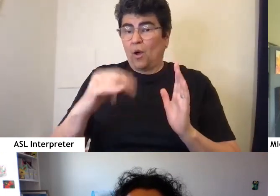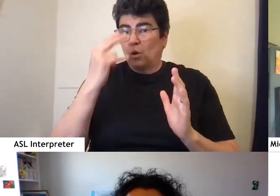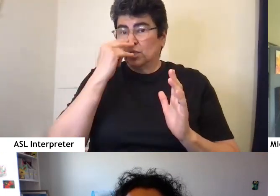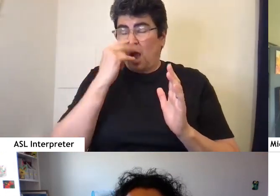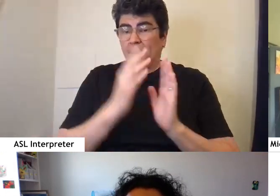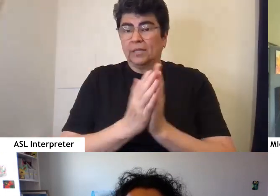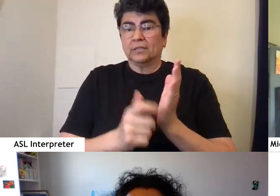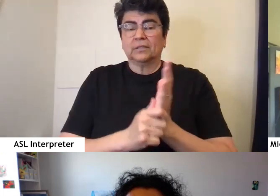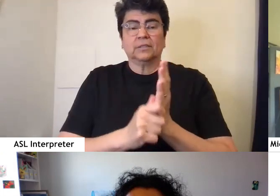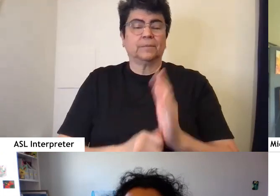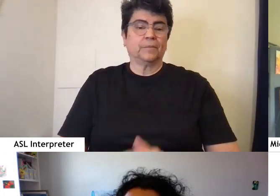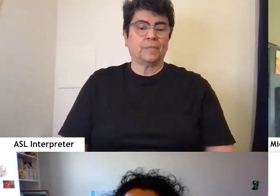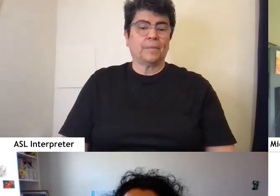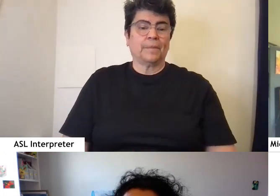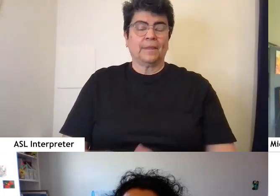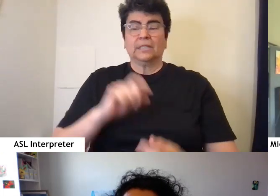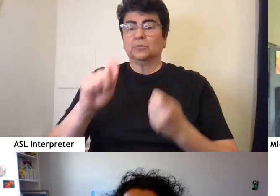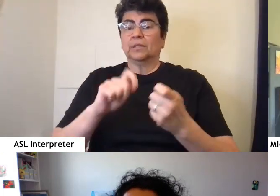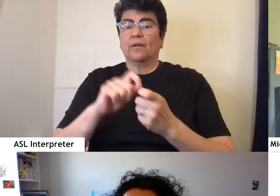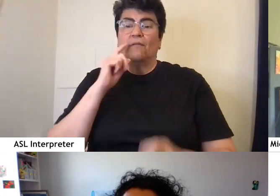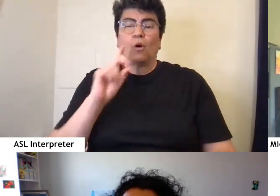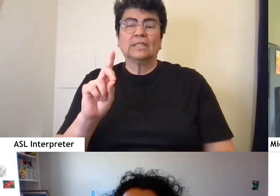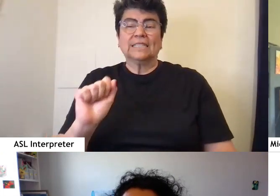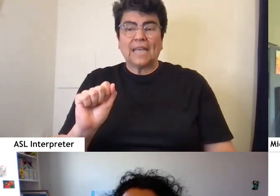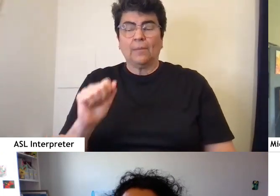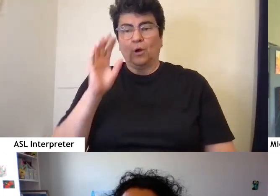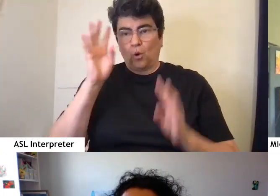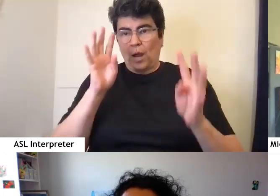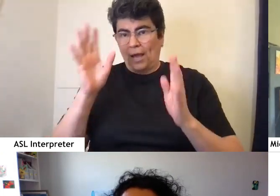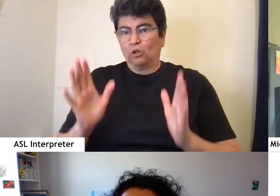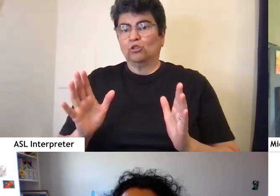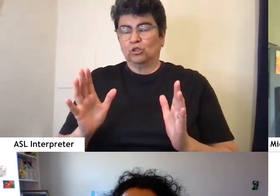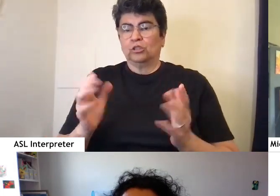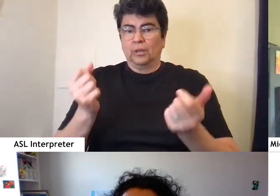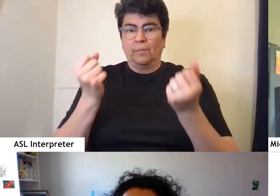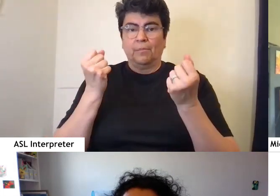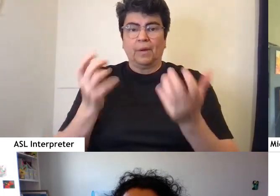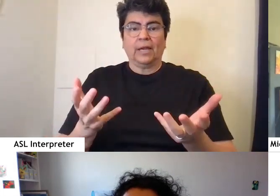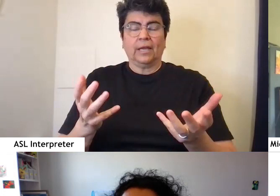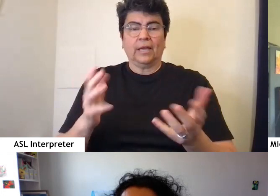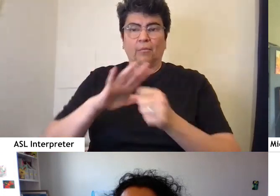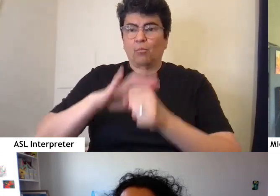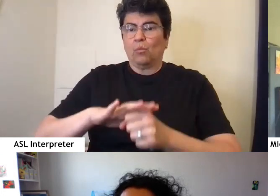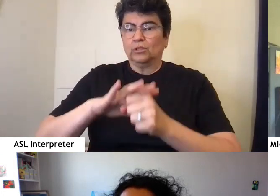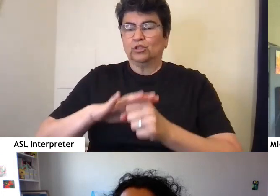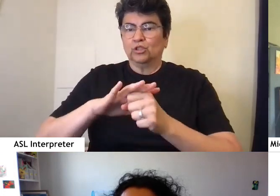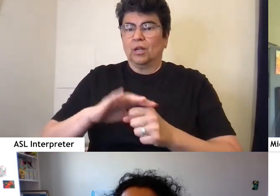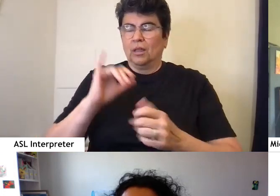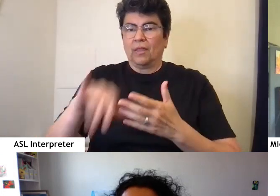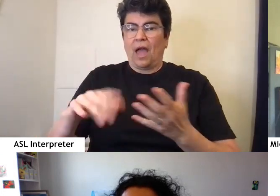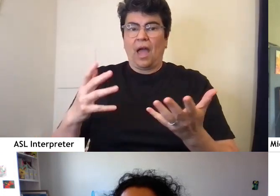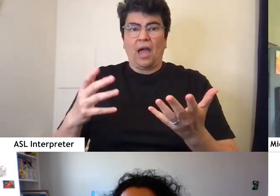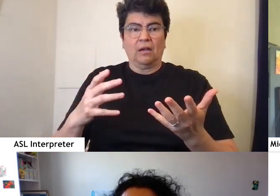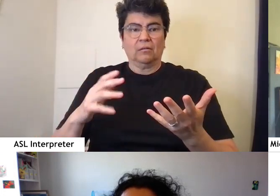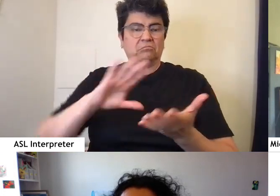And specifically for disabled creators, a lot of the pressure is removed when